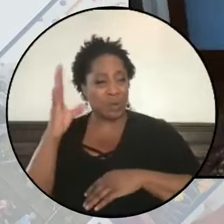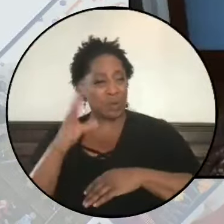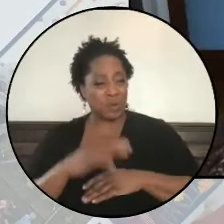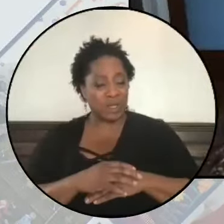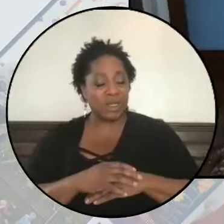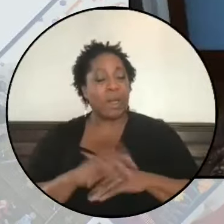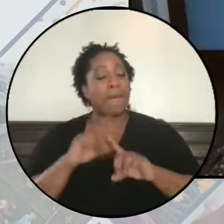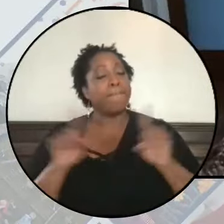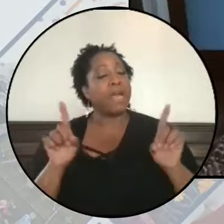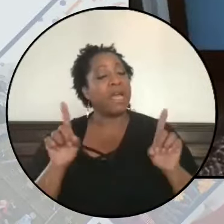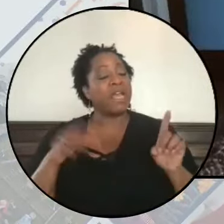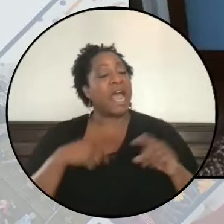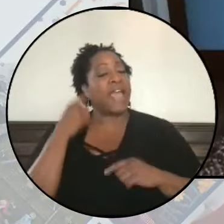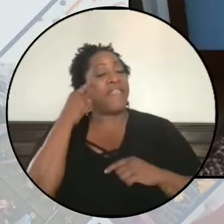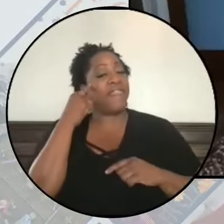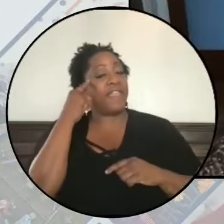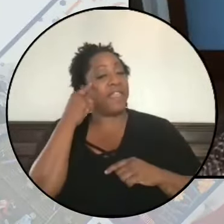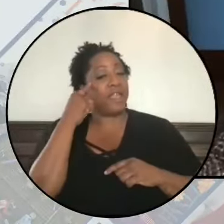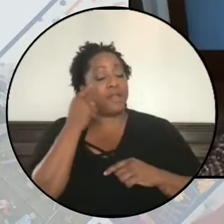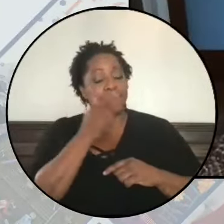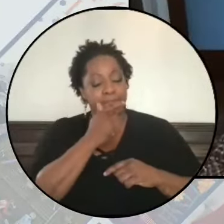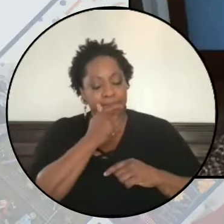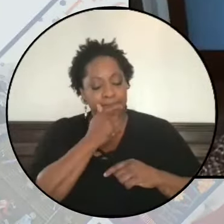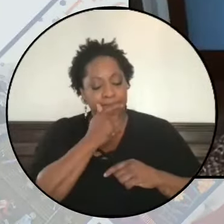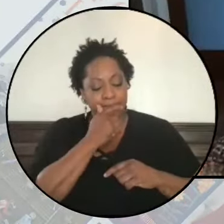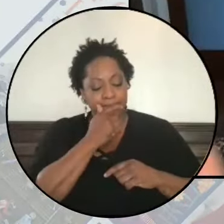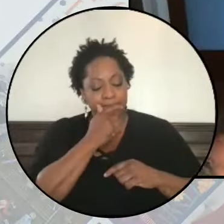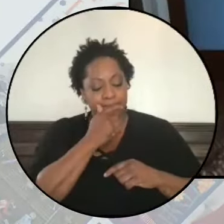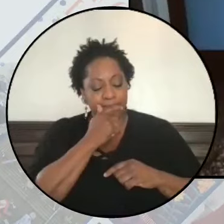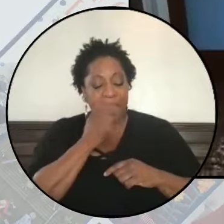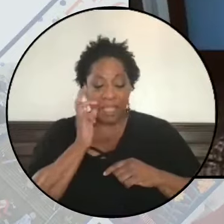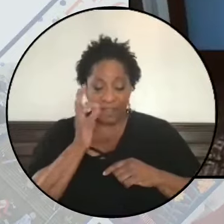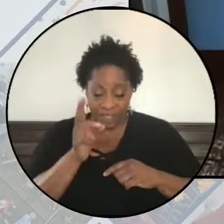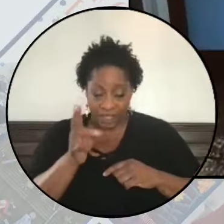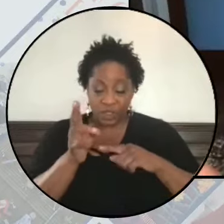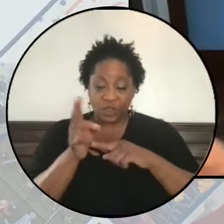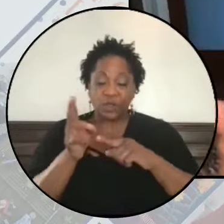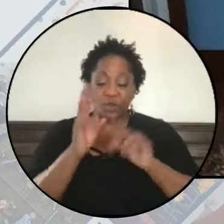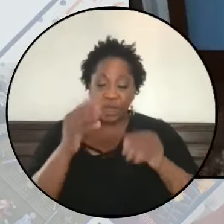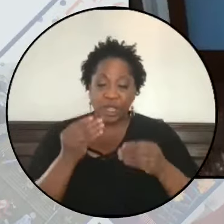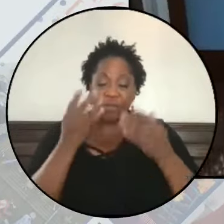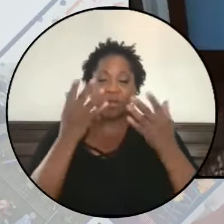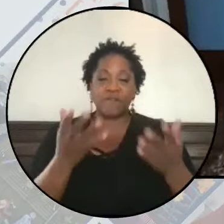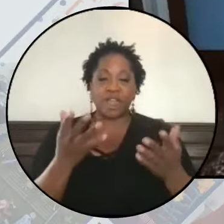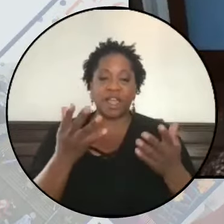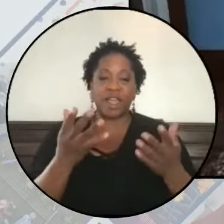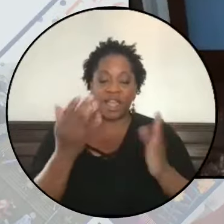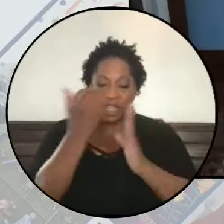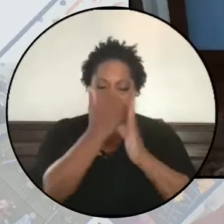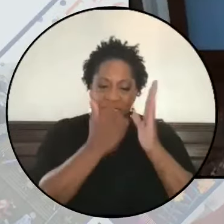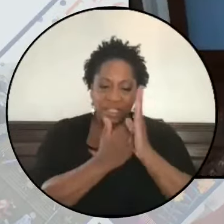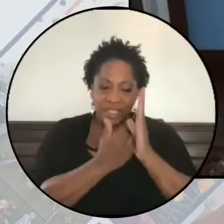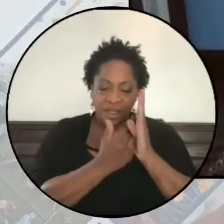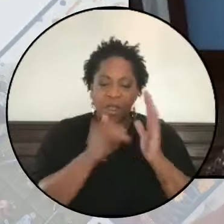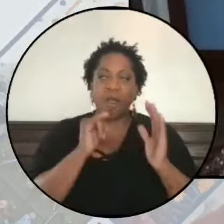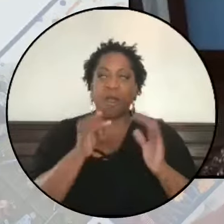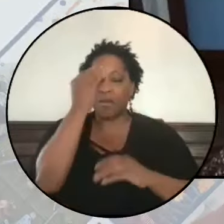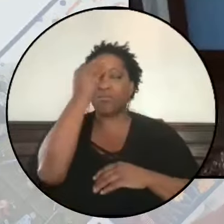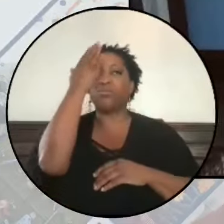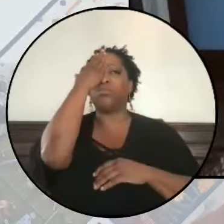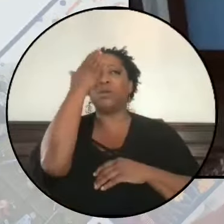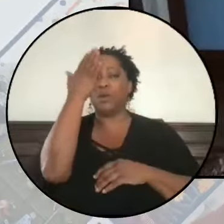But I think if history provides lessons, we